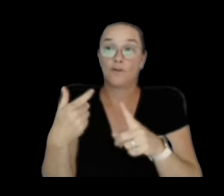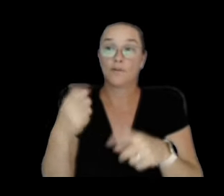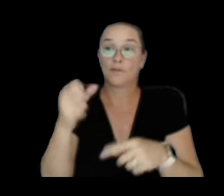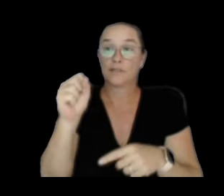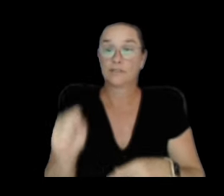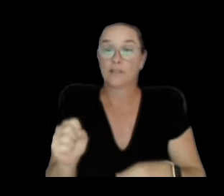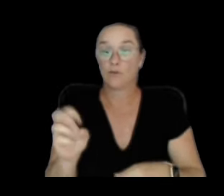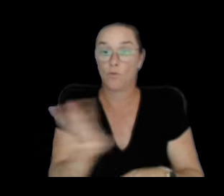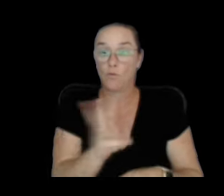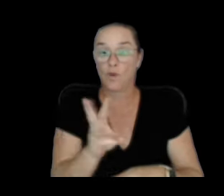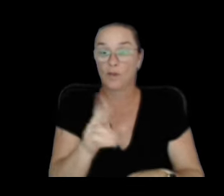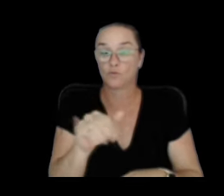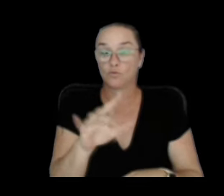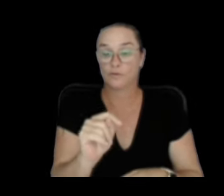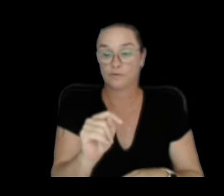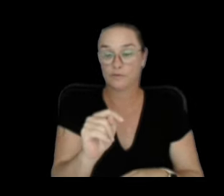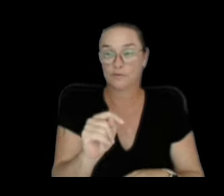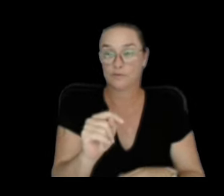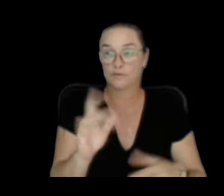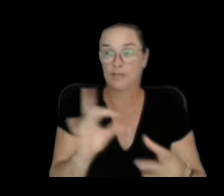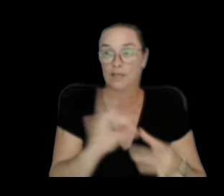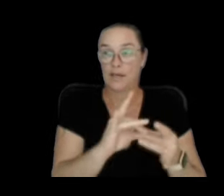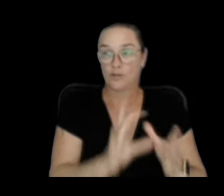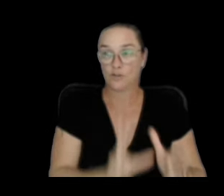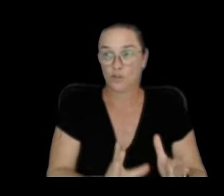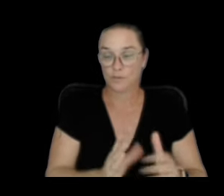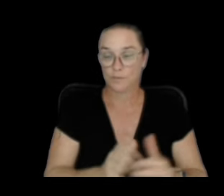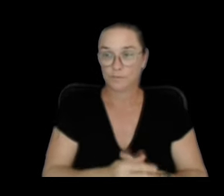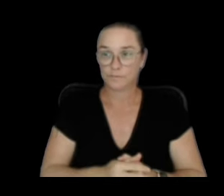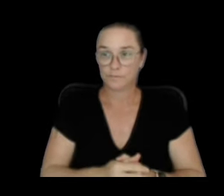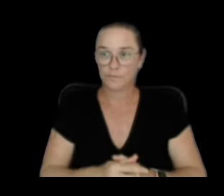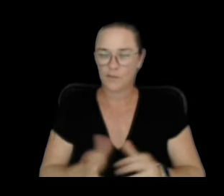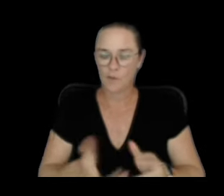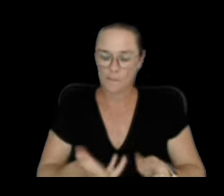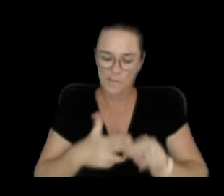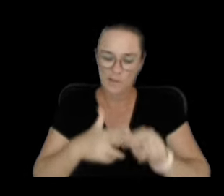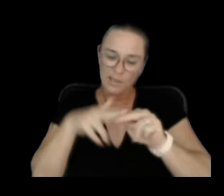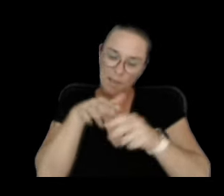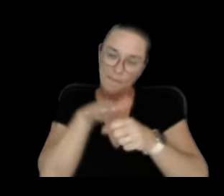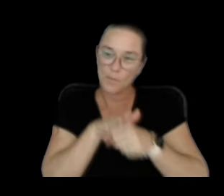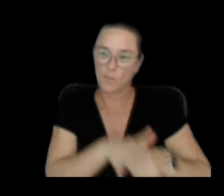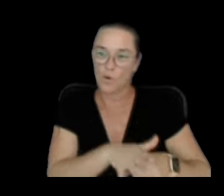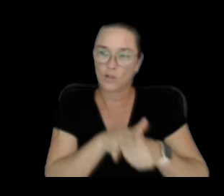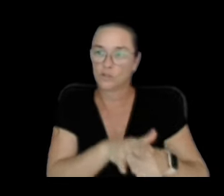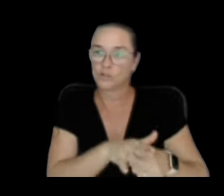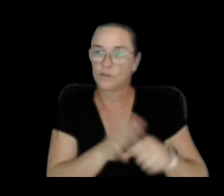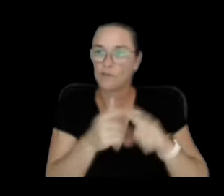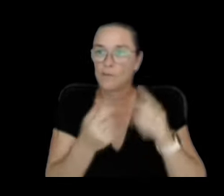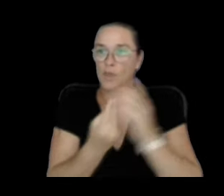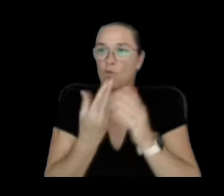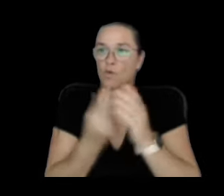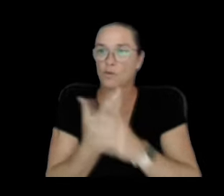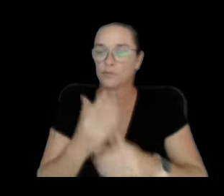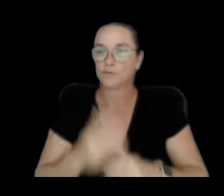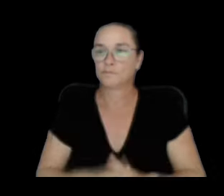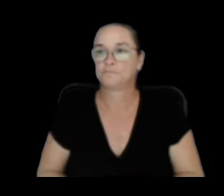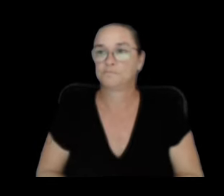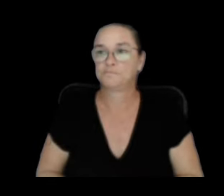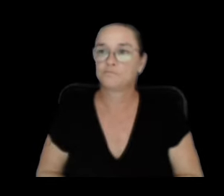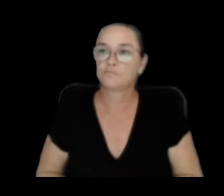rift connector area, both of which have been building up with pressure following the eruption on June 3rd in the southwest rift.